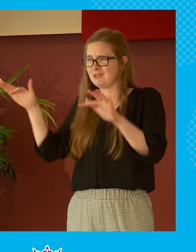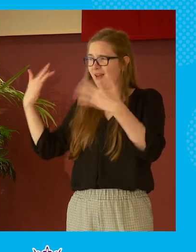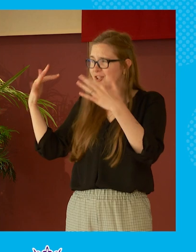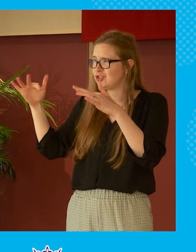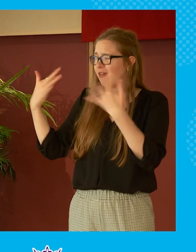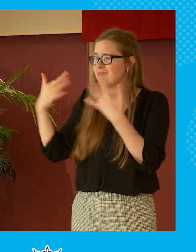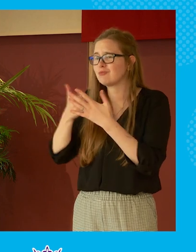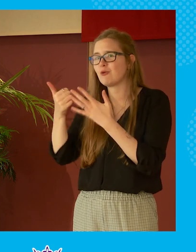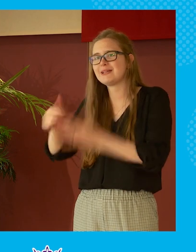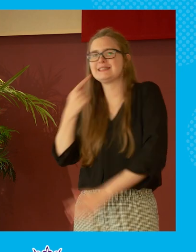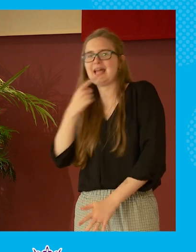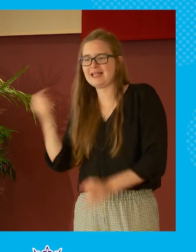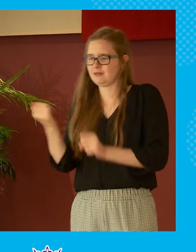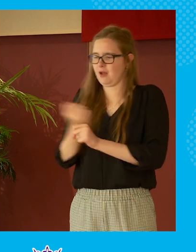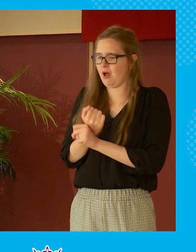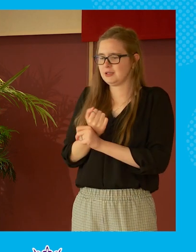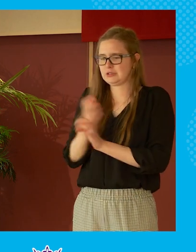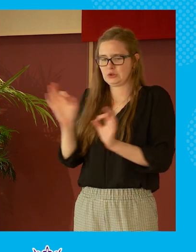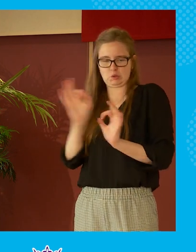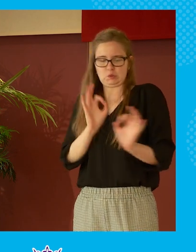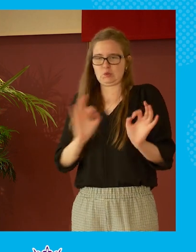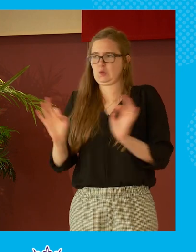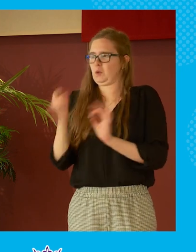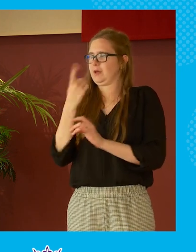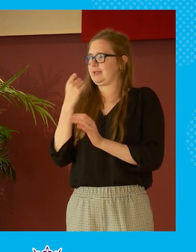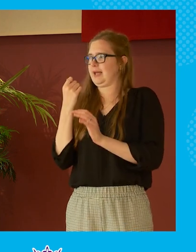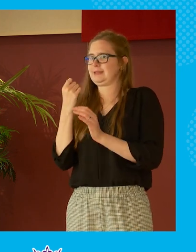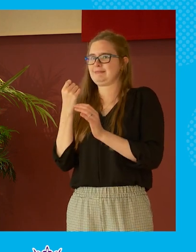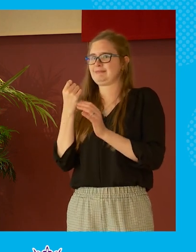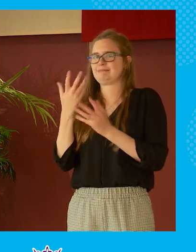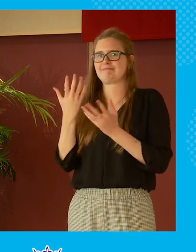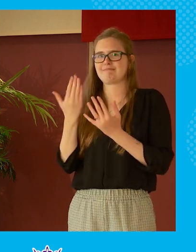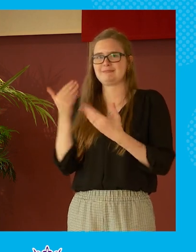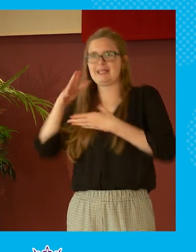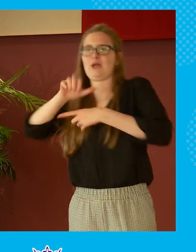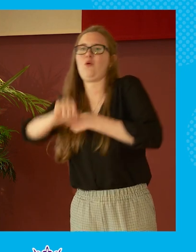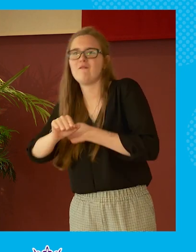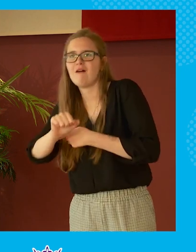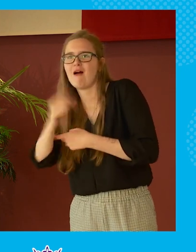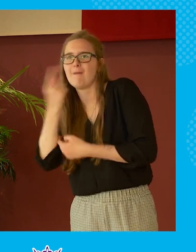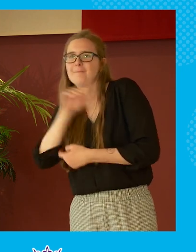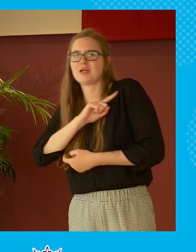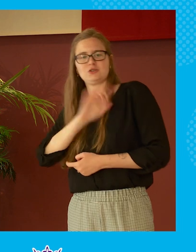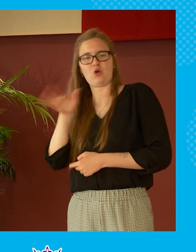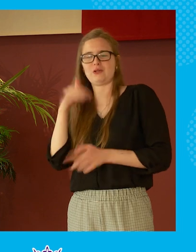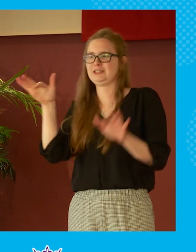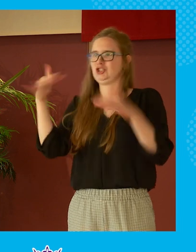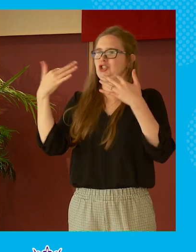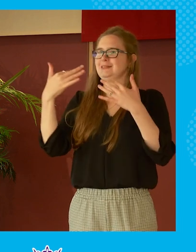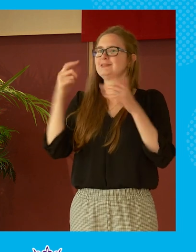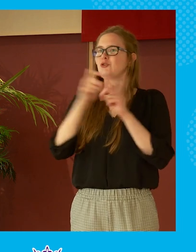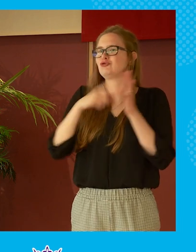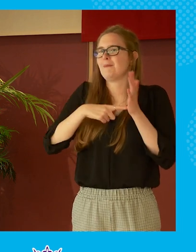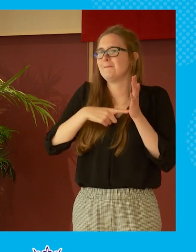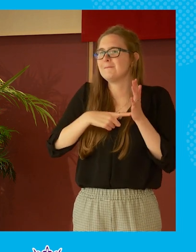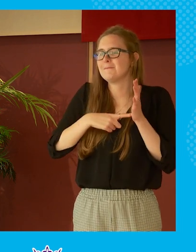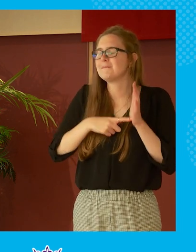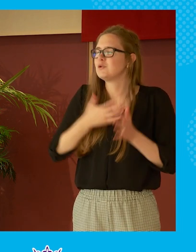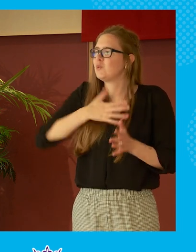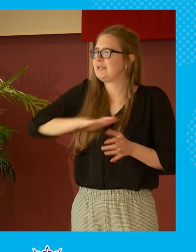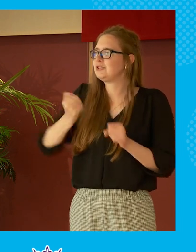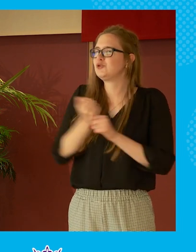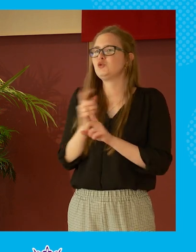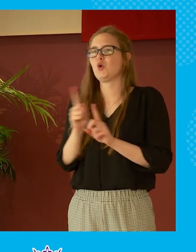for what he says and what he does that nobody else can get any oxygen in the room and and and what we need to do is start